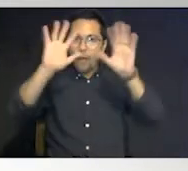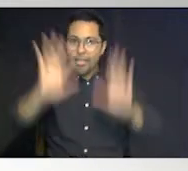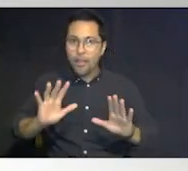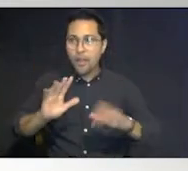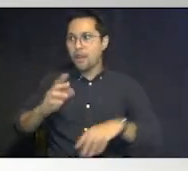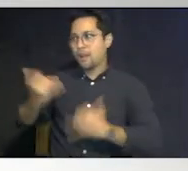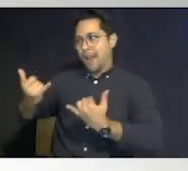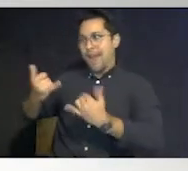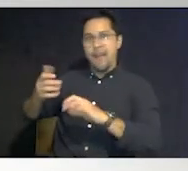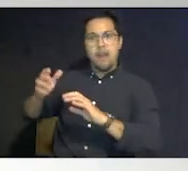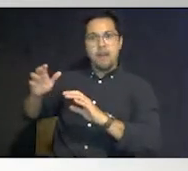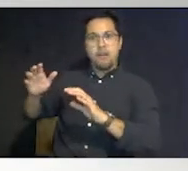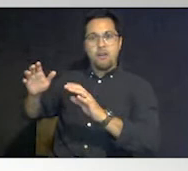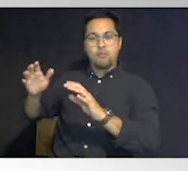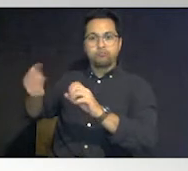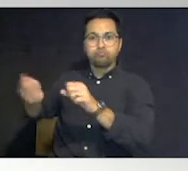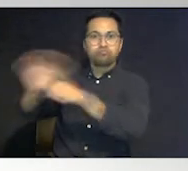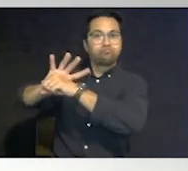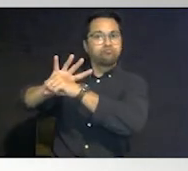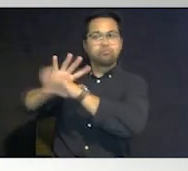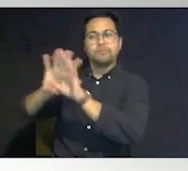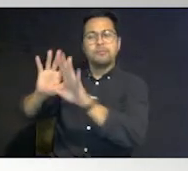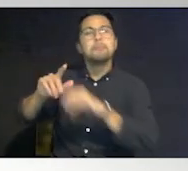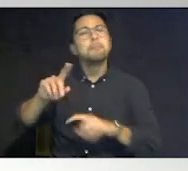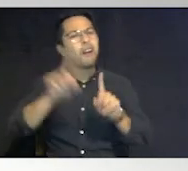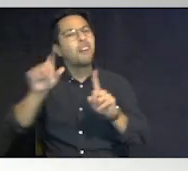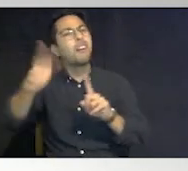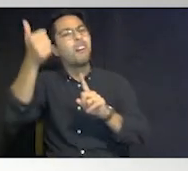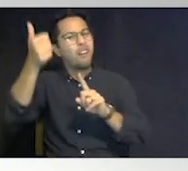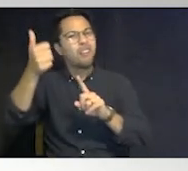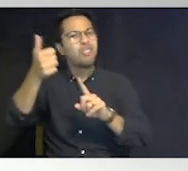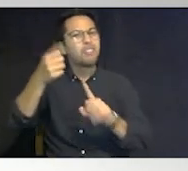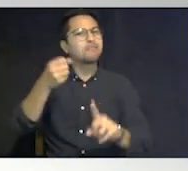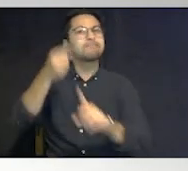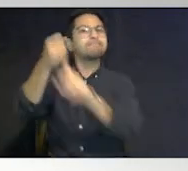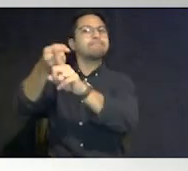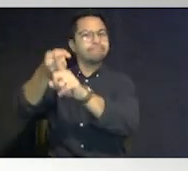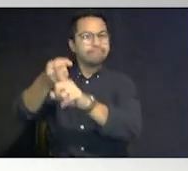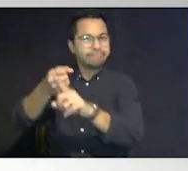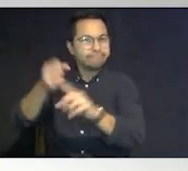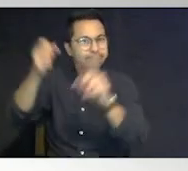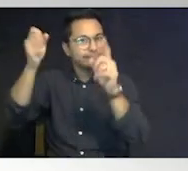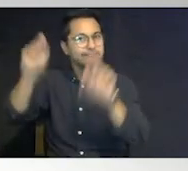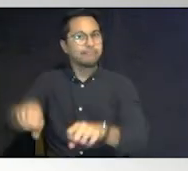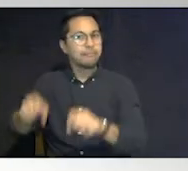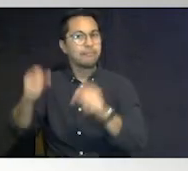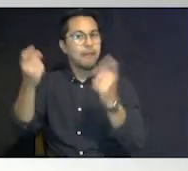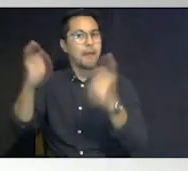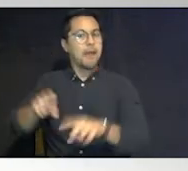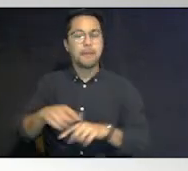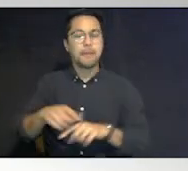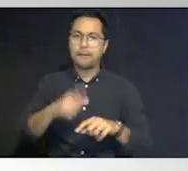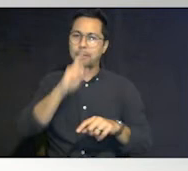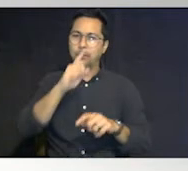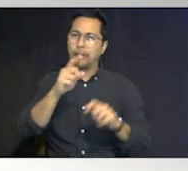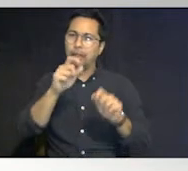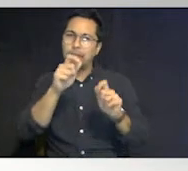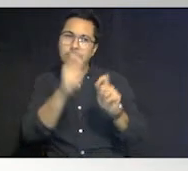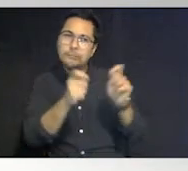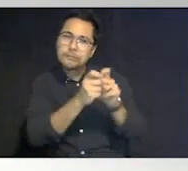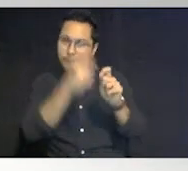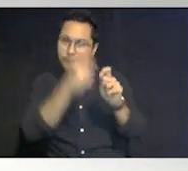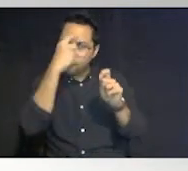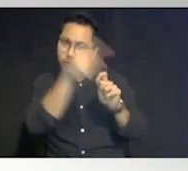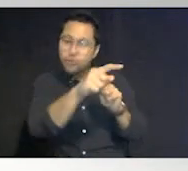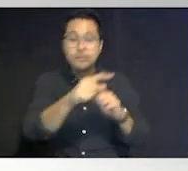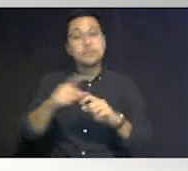first and foremost in our mind but there are other events too that can happen but they're very unique to you as Karen pointed out so depending on where you